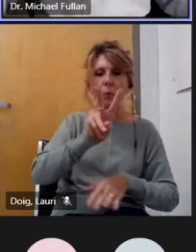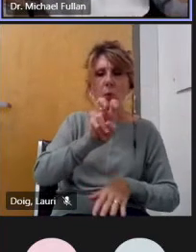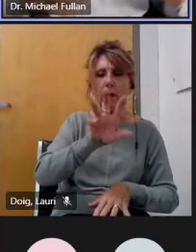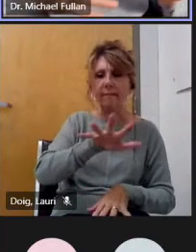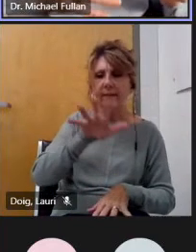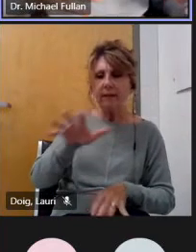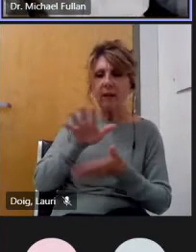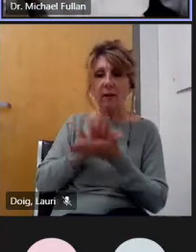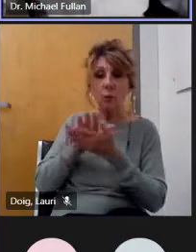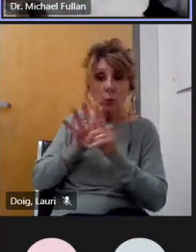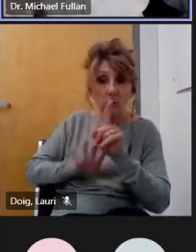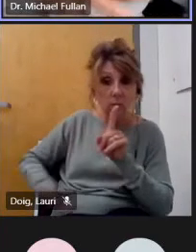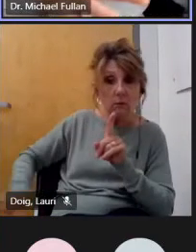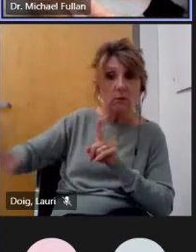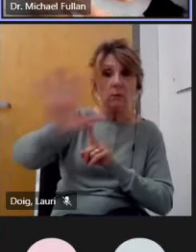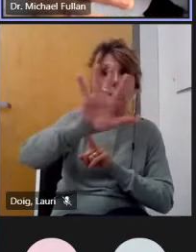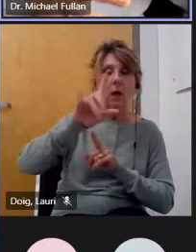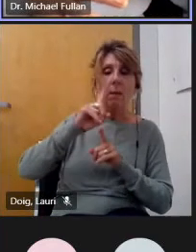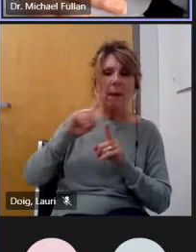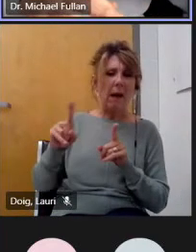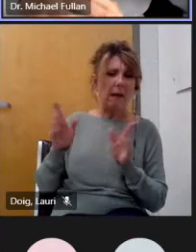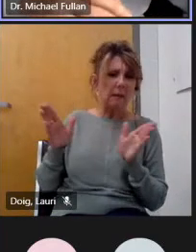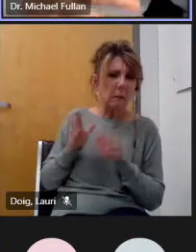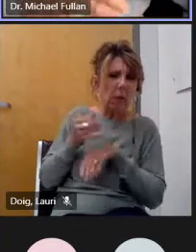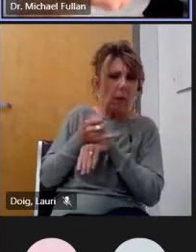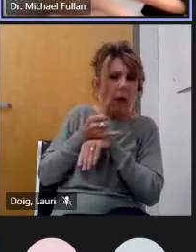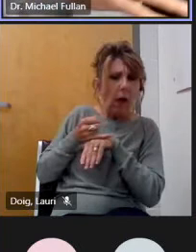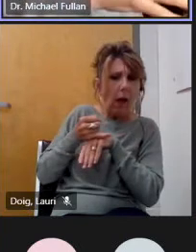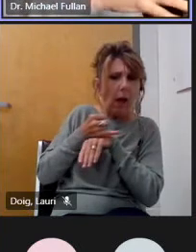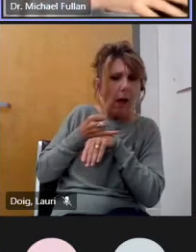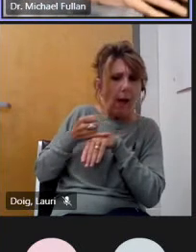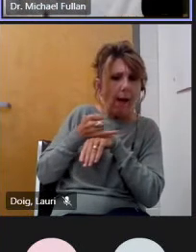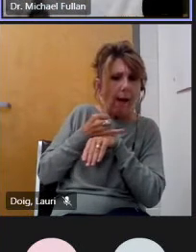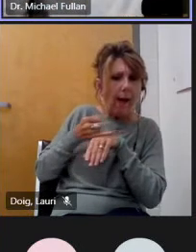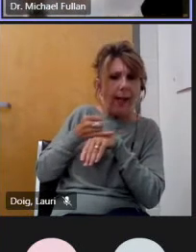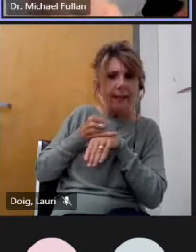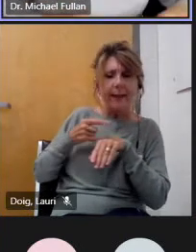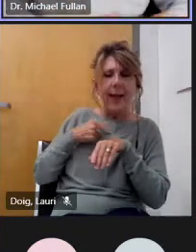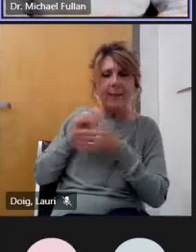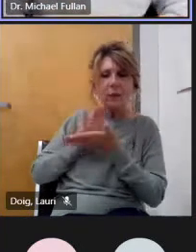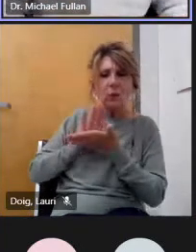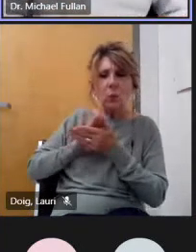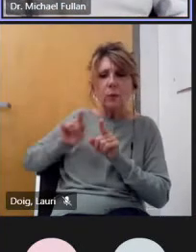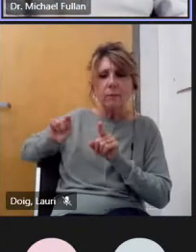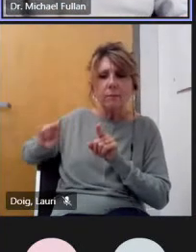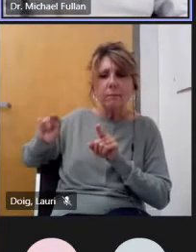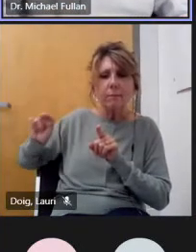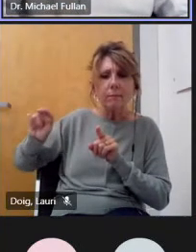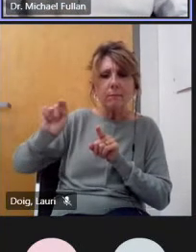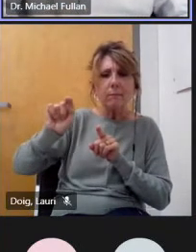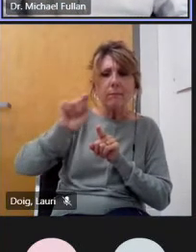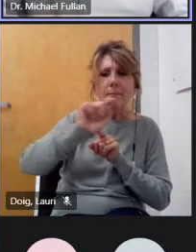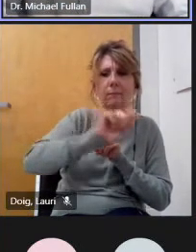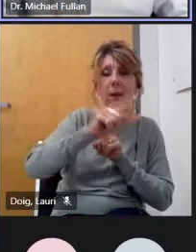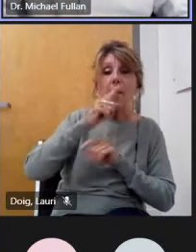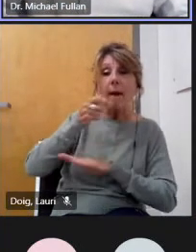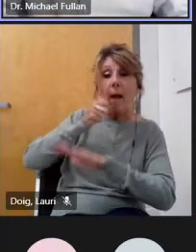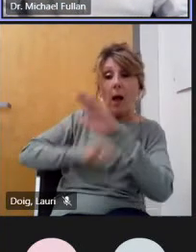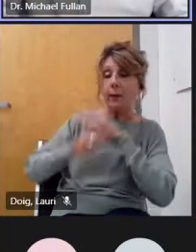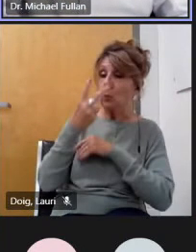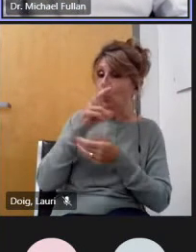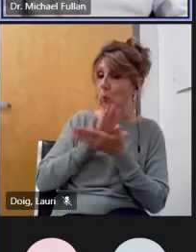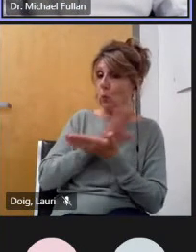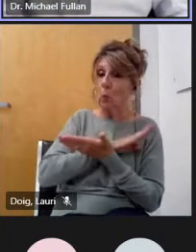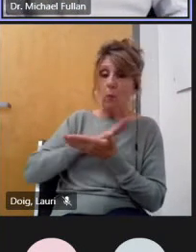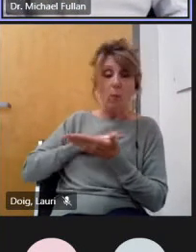big that way but it's spread across a small you know fishing villages and all over the land you know the topography of newfoundland